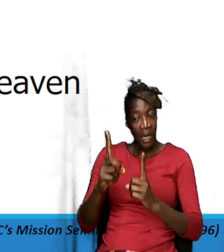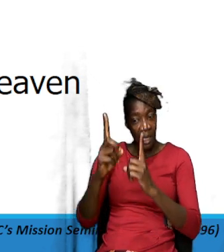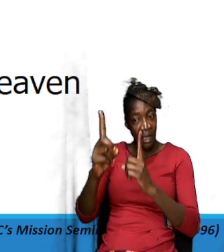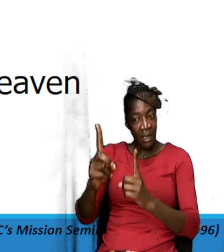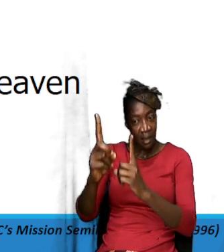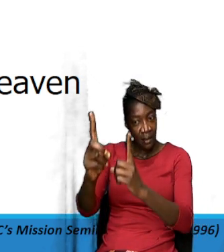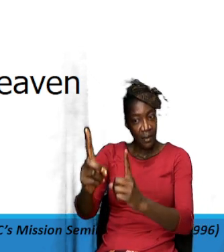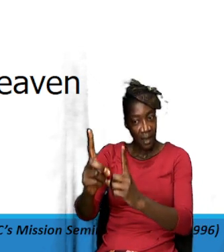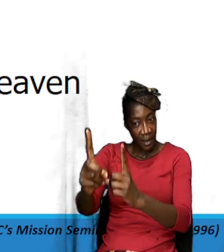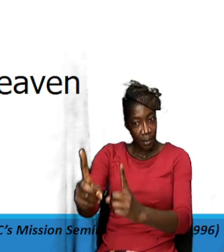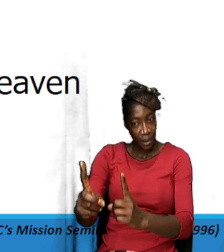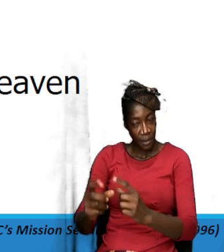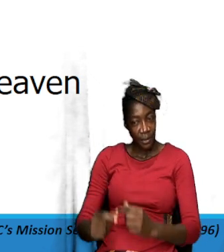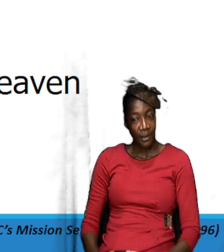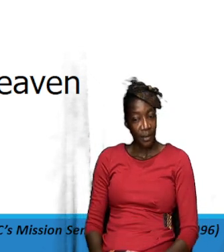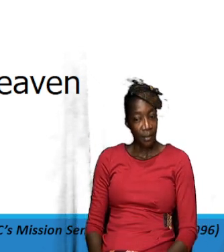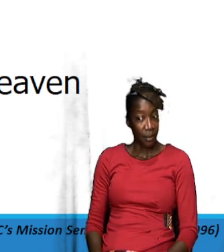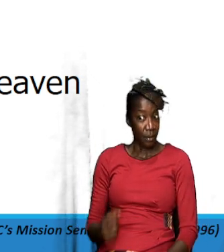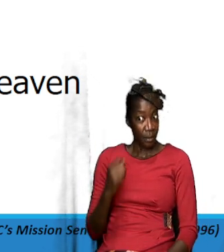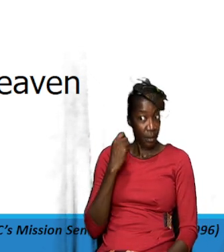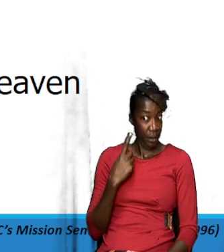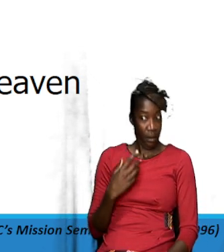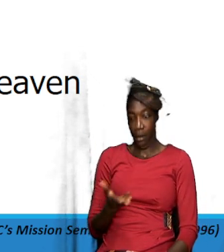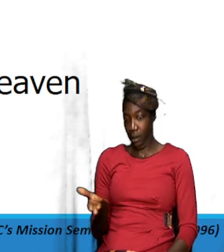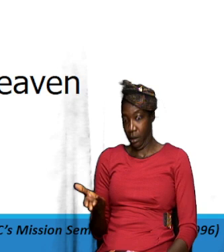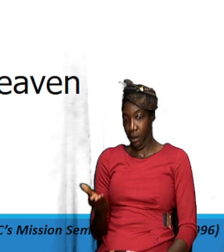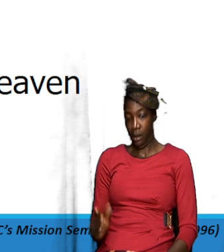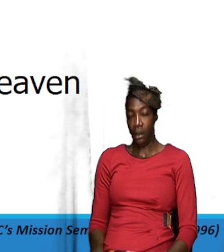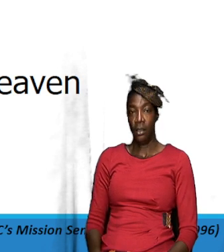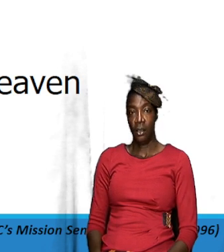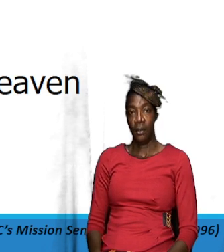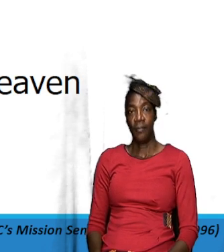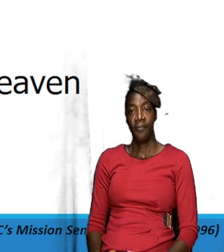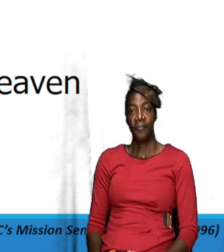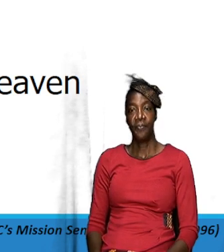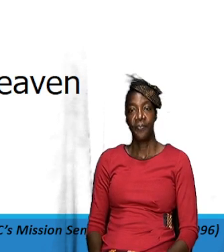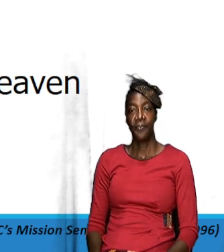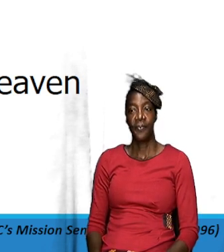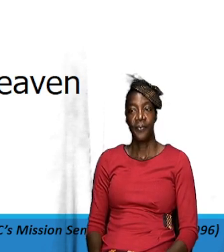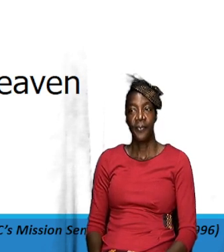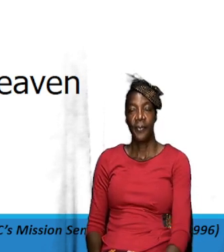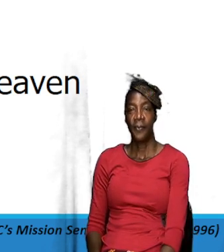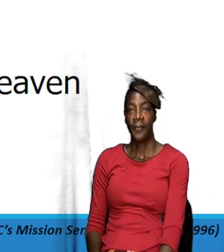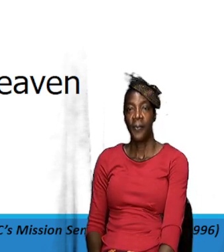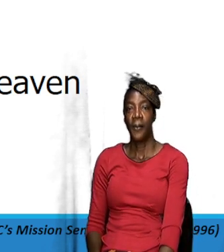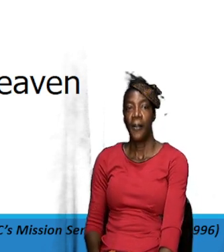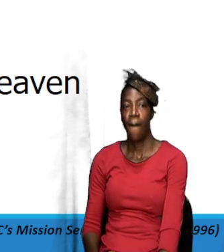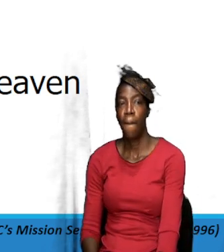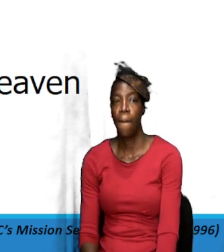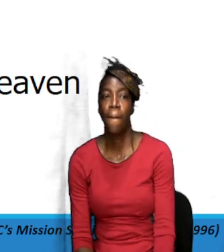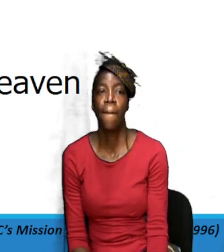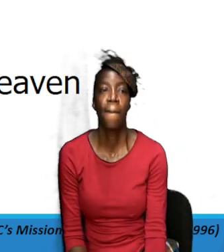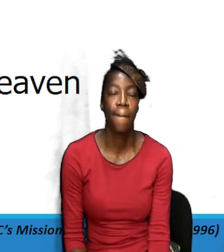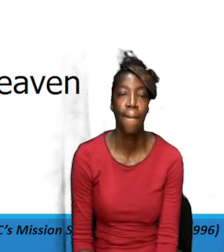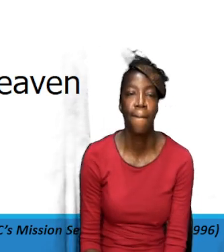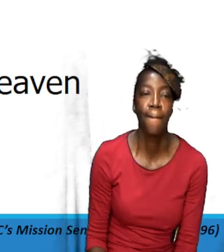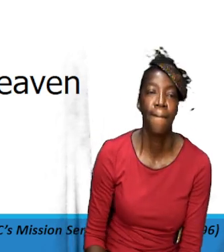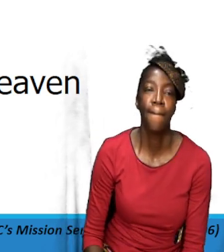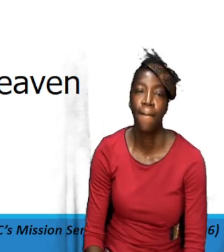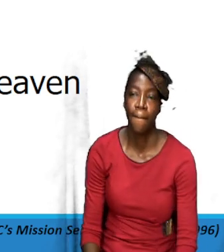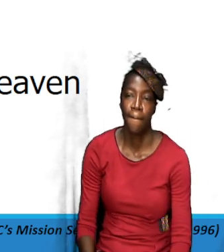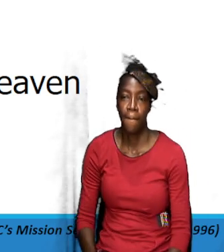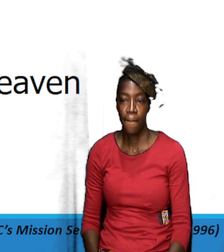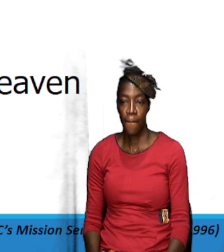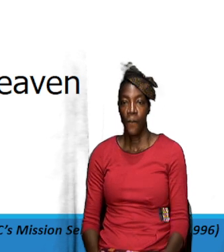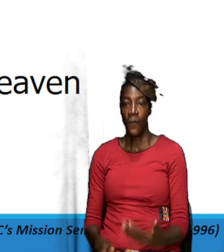would have noticed this his disciples would have noticed this now most of the information